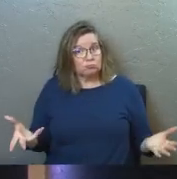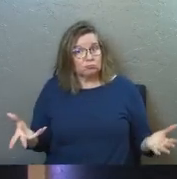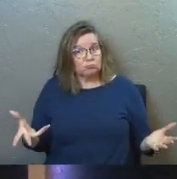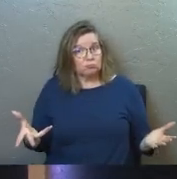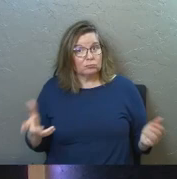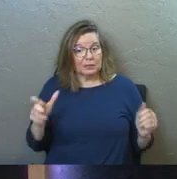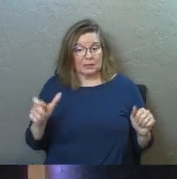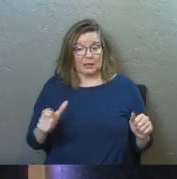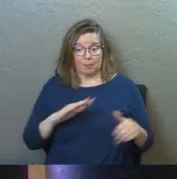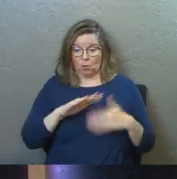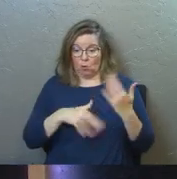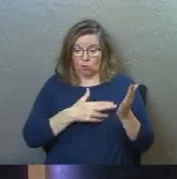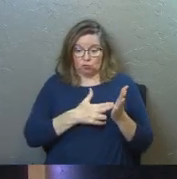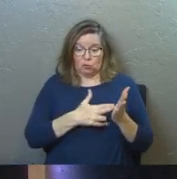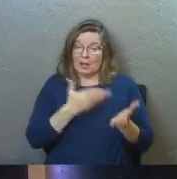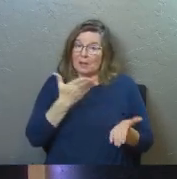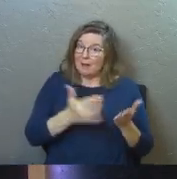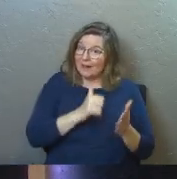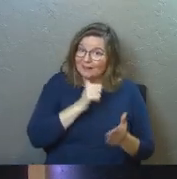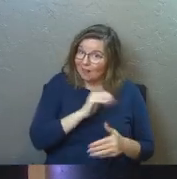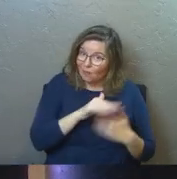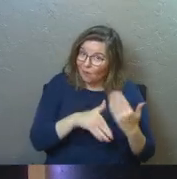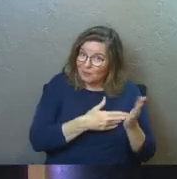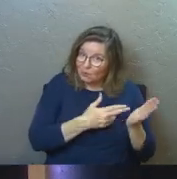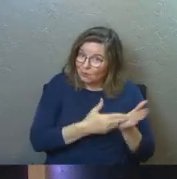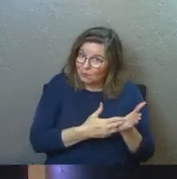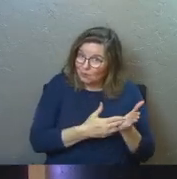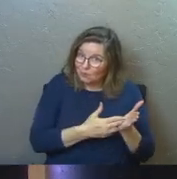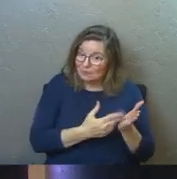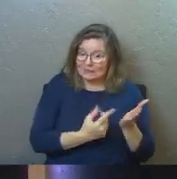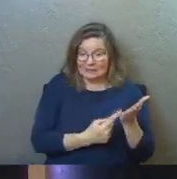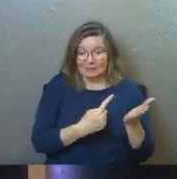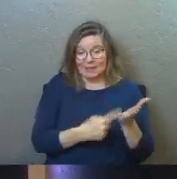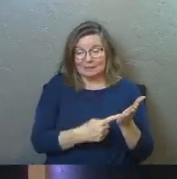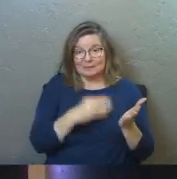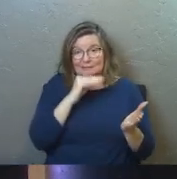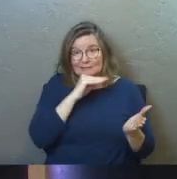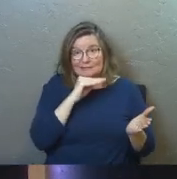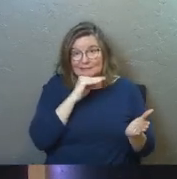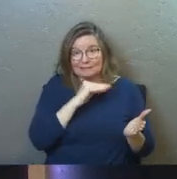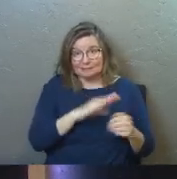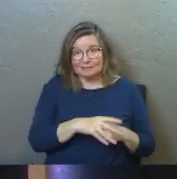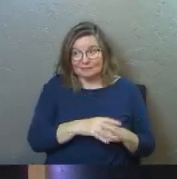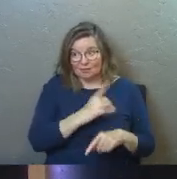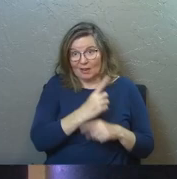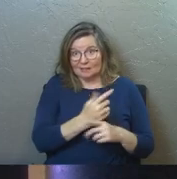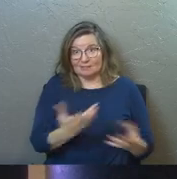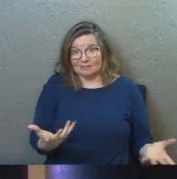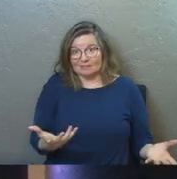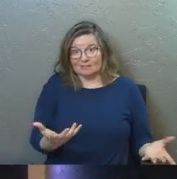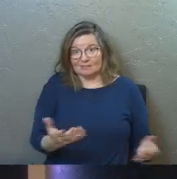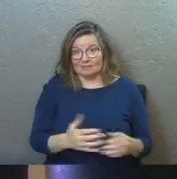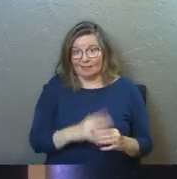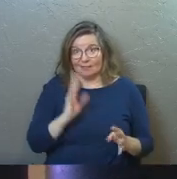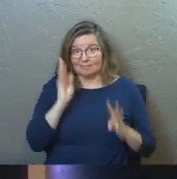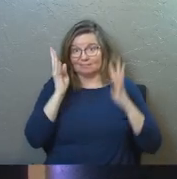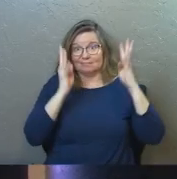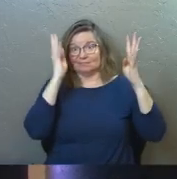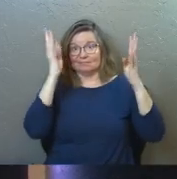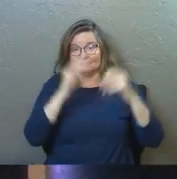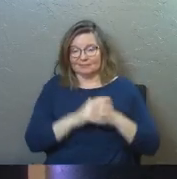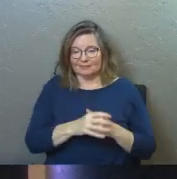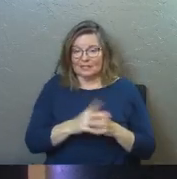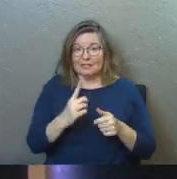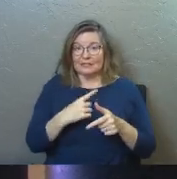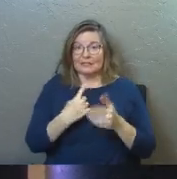it can be all true, it might not all be true, sometimes it's a, it's a bald-faced lie, right, sometimes it's an